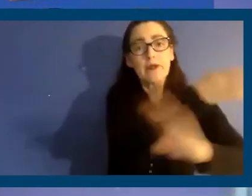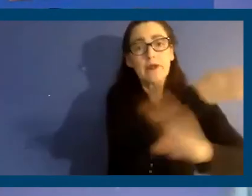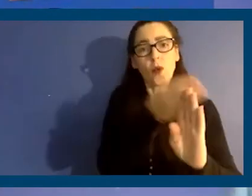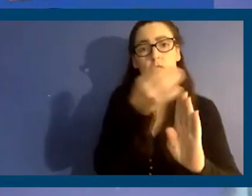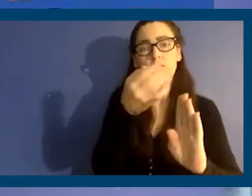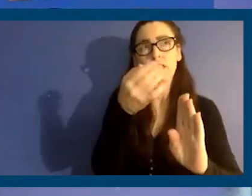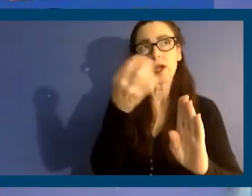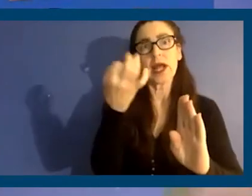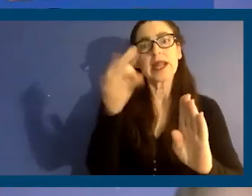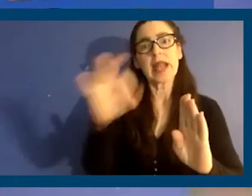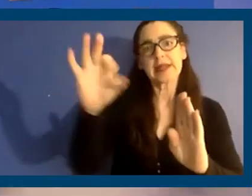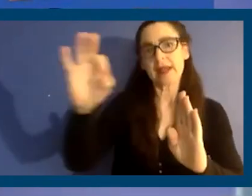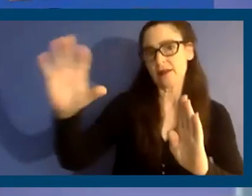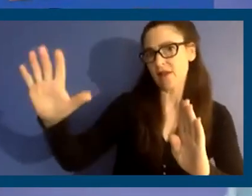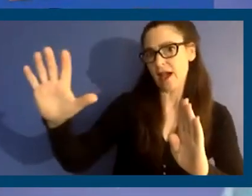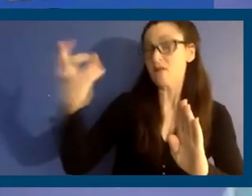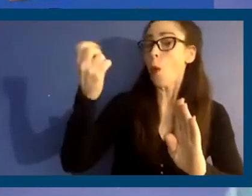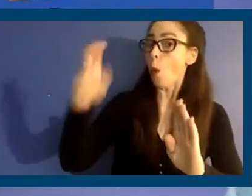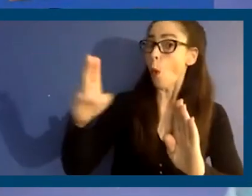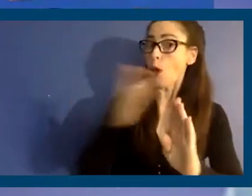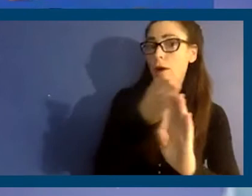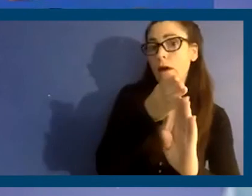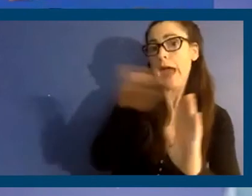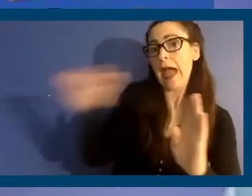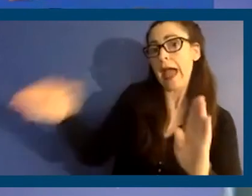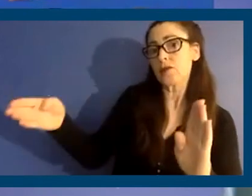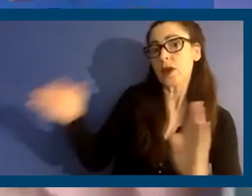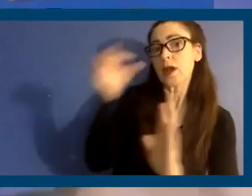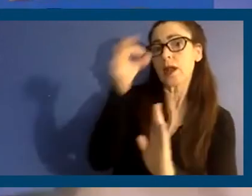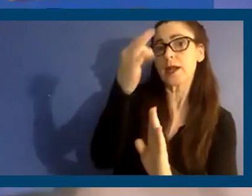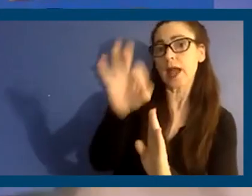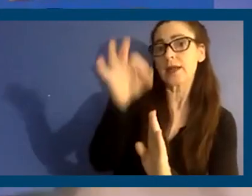or if it was after 1995.